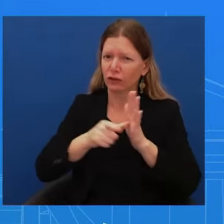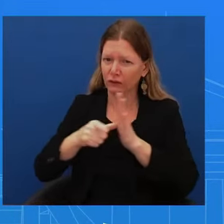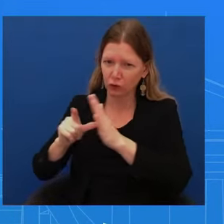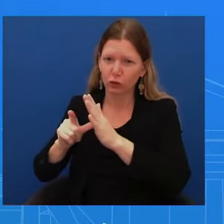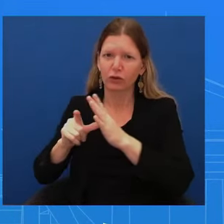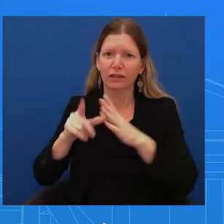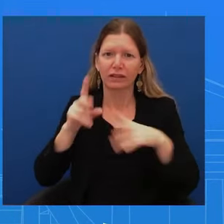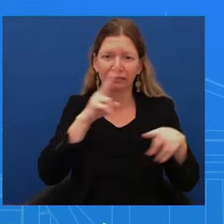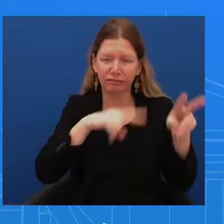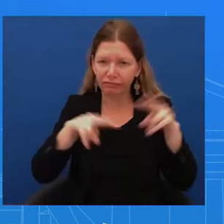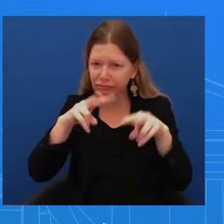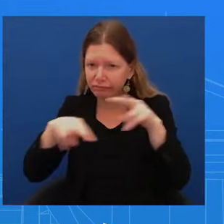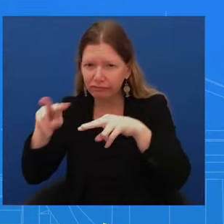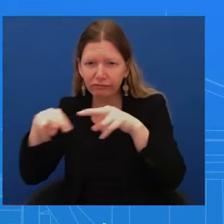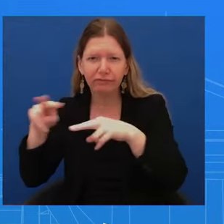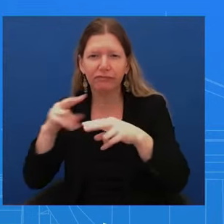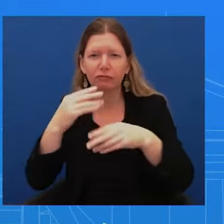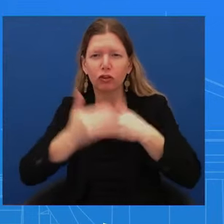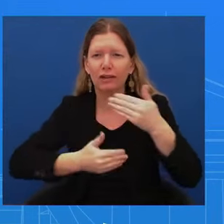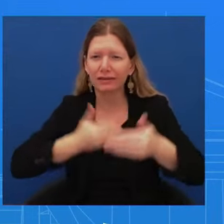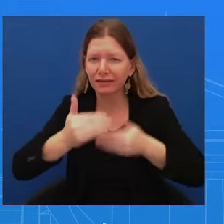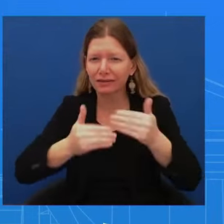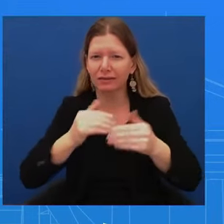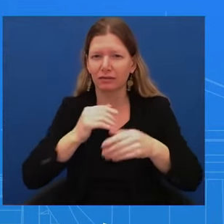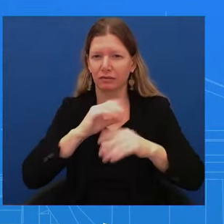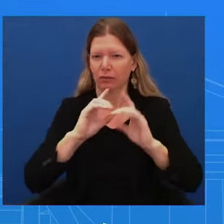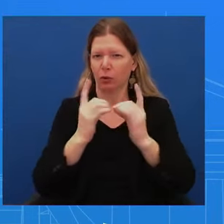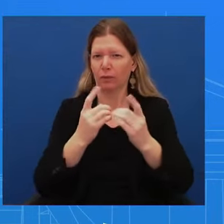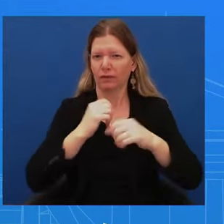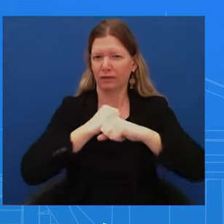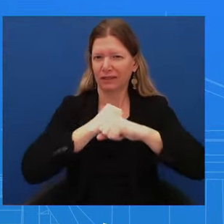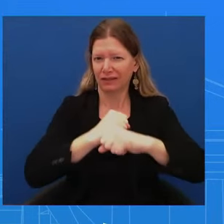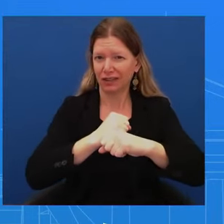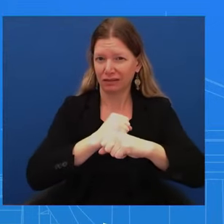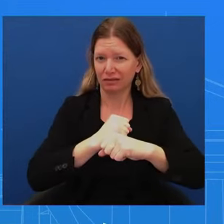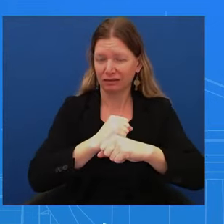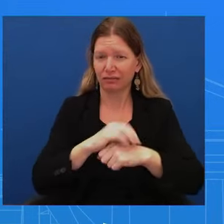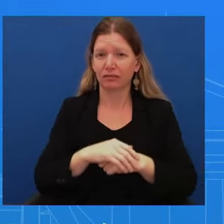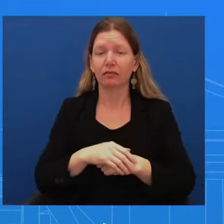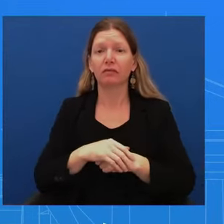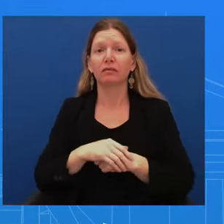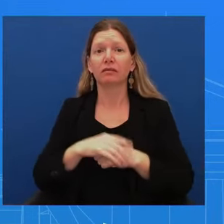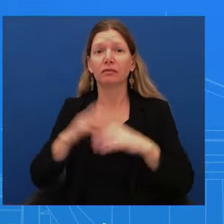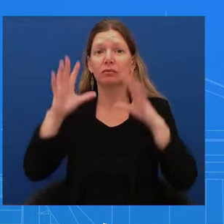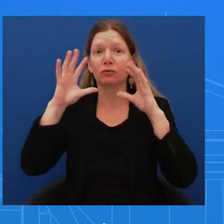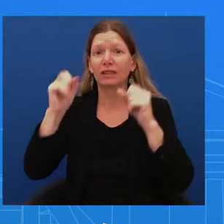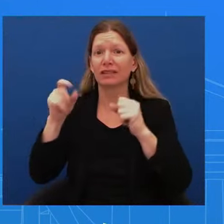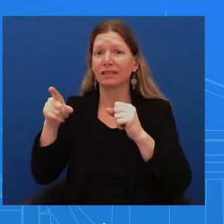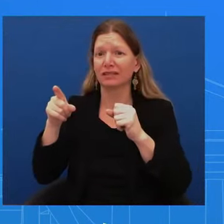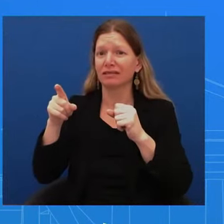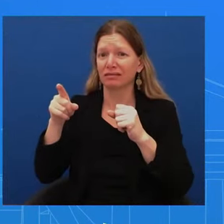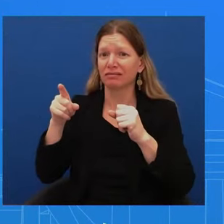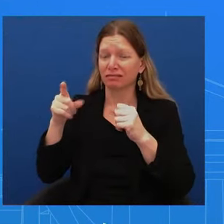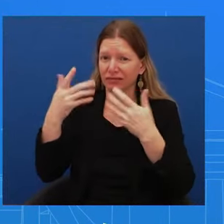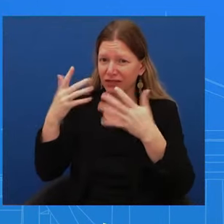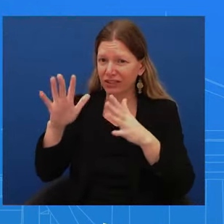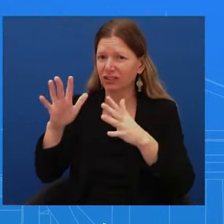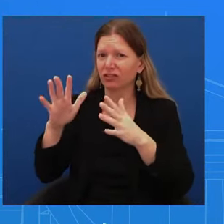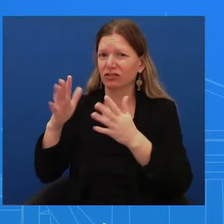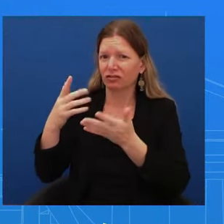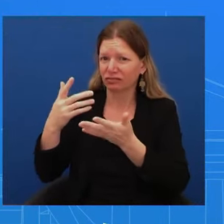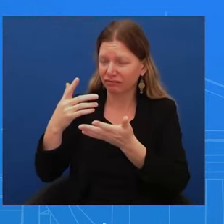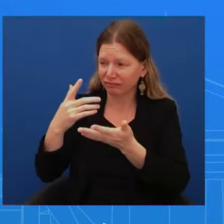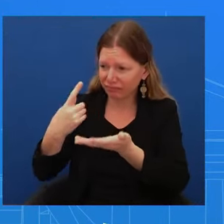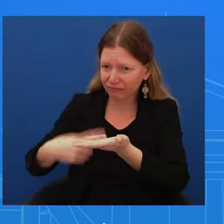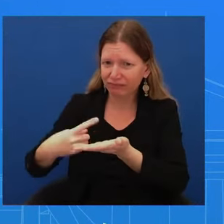to the Cabinets on protocols here to get a sense of how they've been moving with this process and how we're going to continue